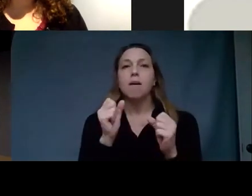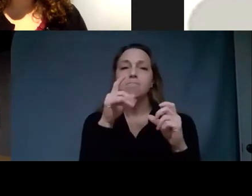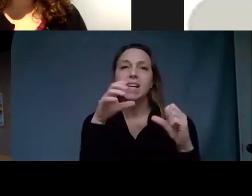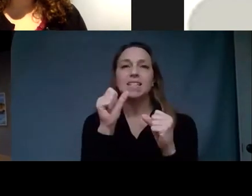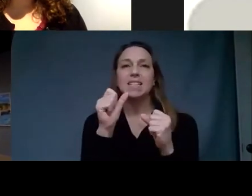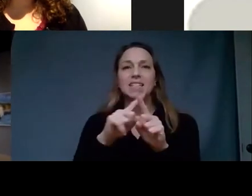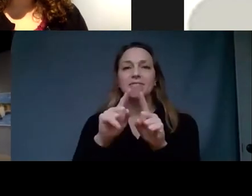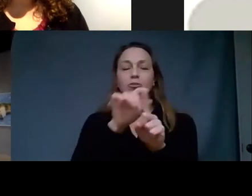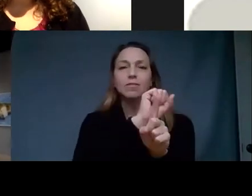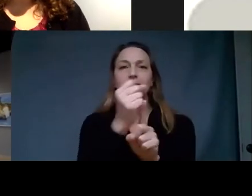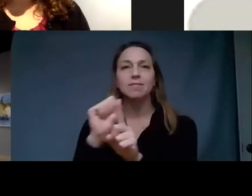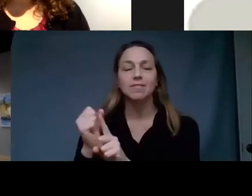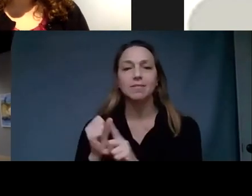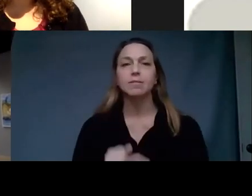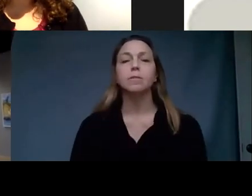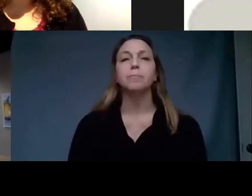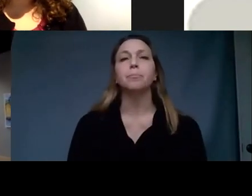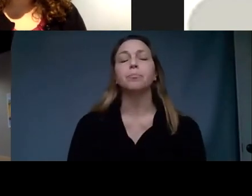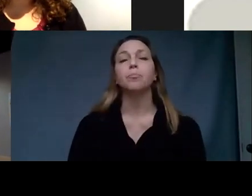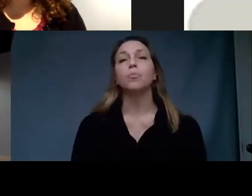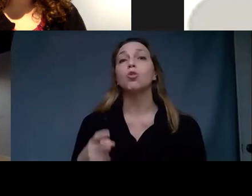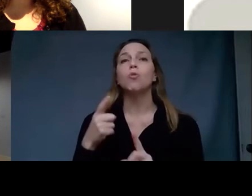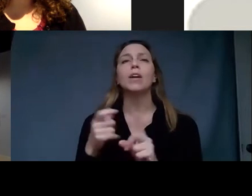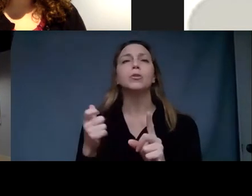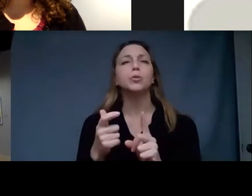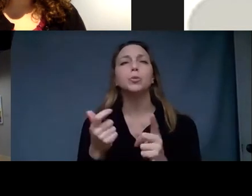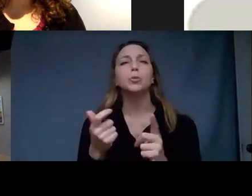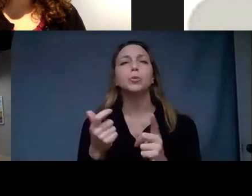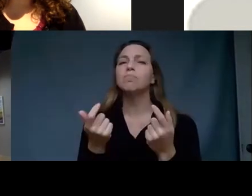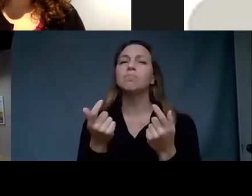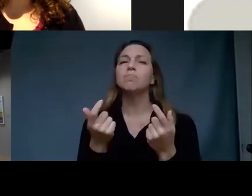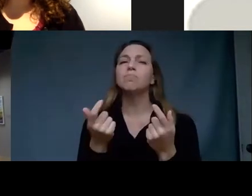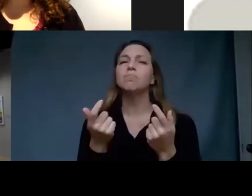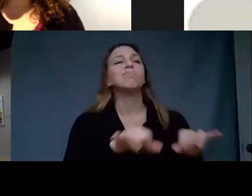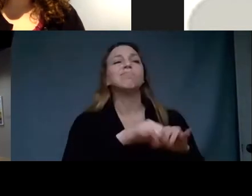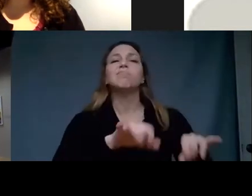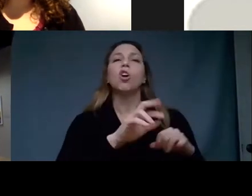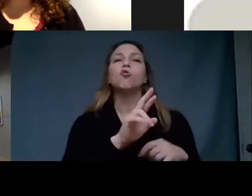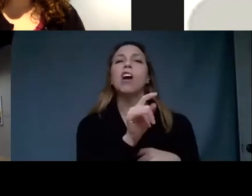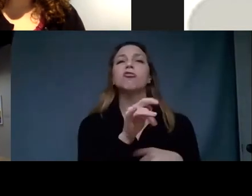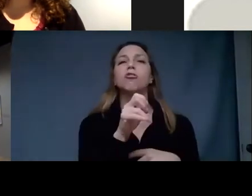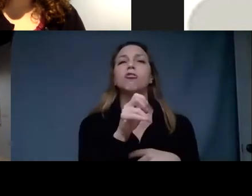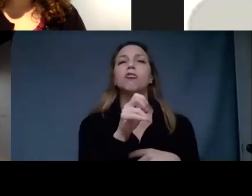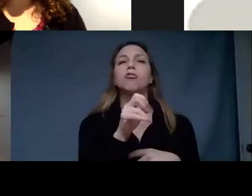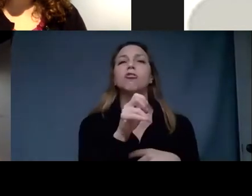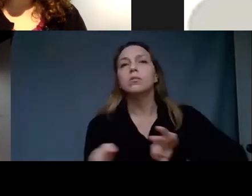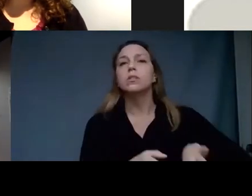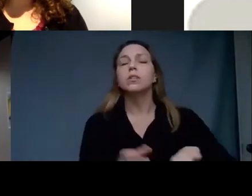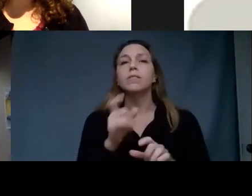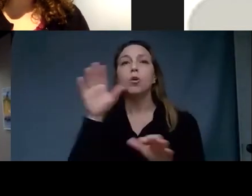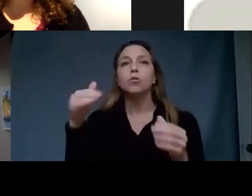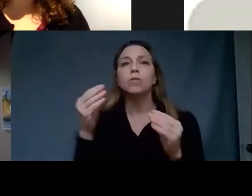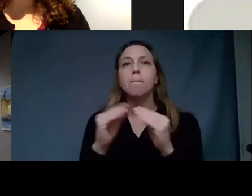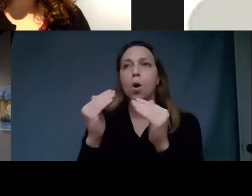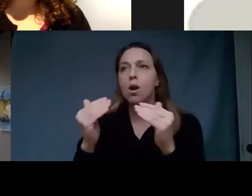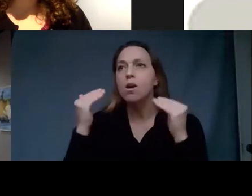modern myths. Aiming to transcend the purely rational by establishing spaces for dreaming, reflection,